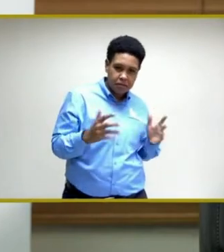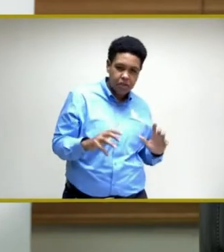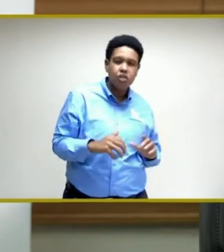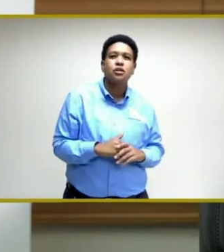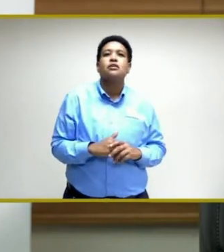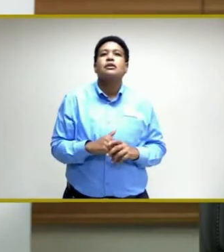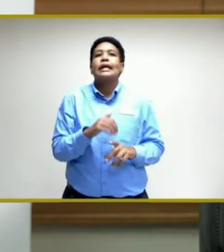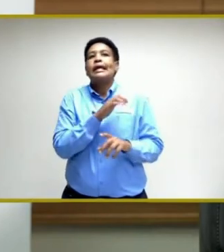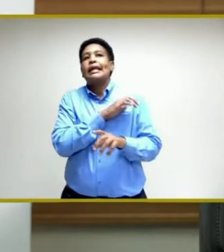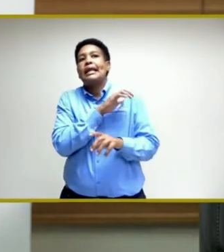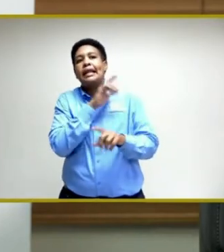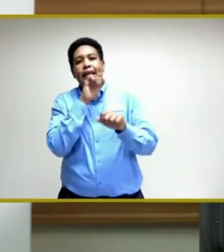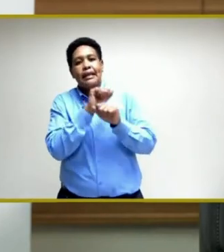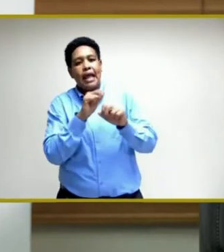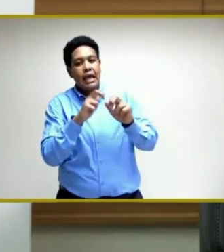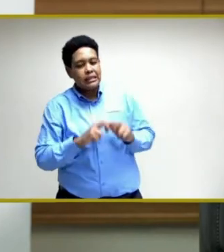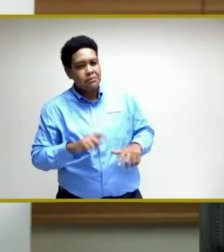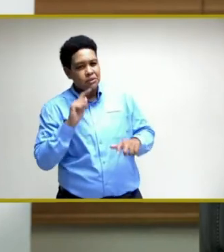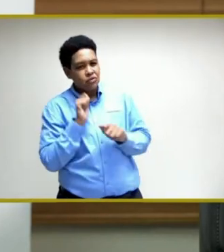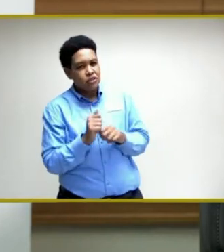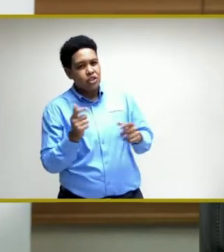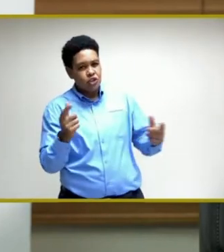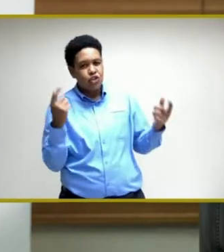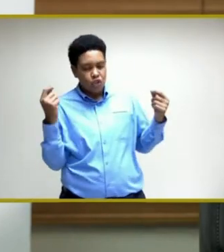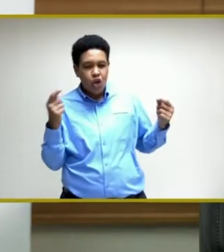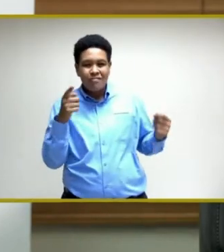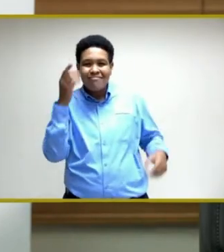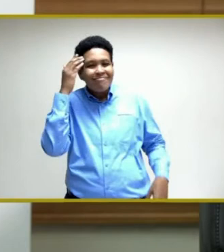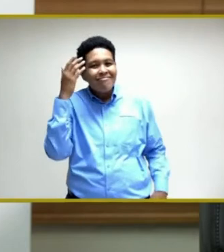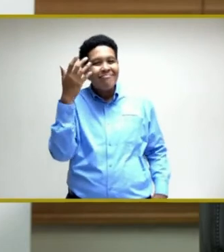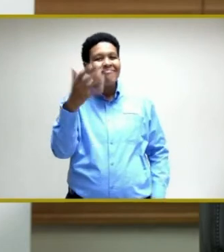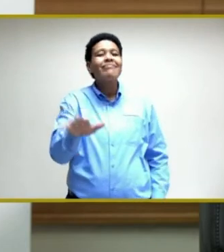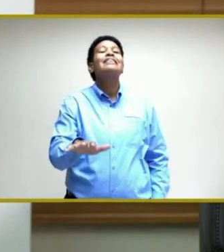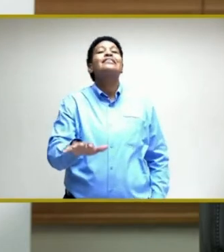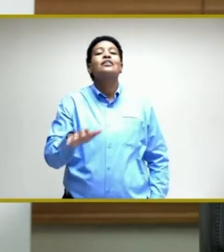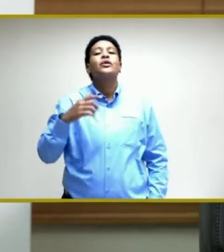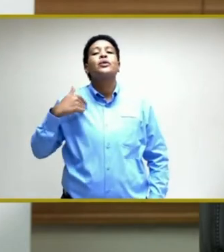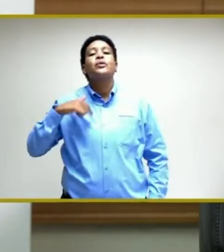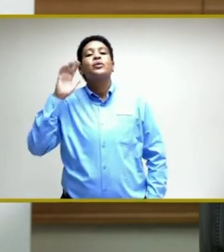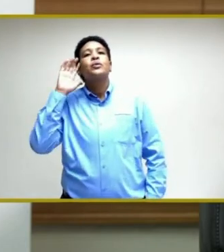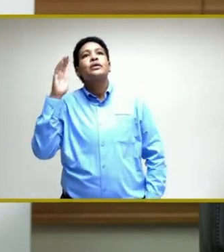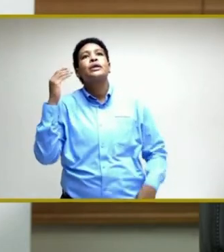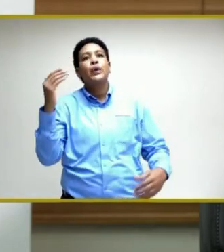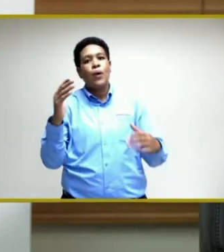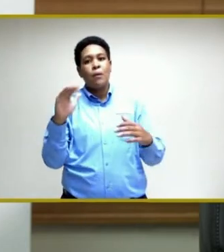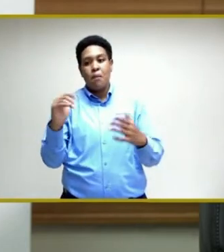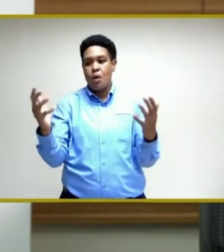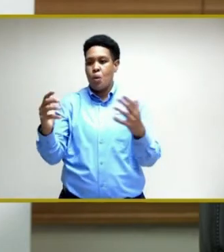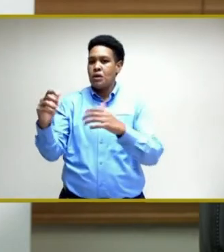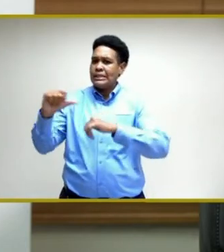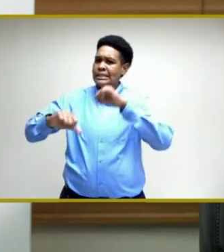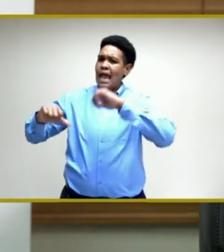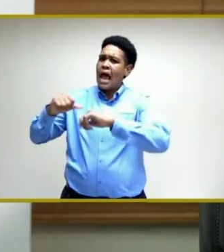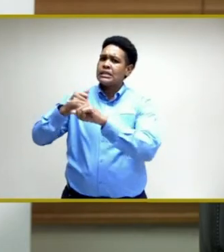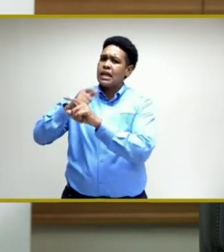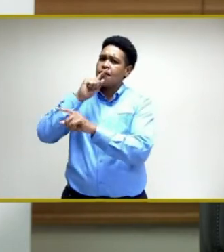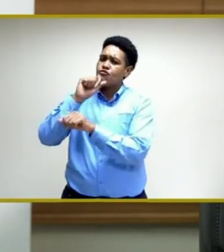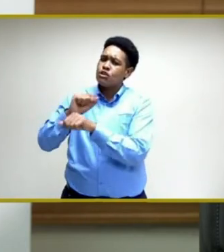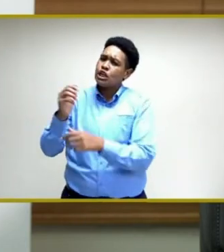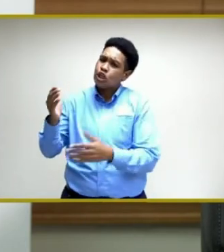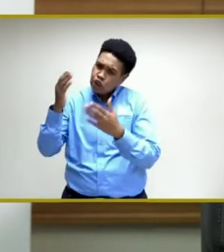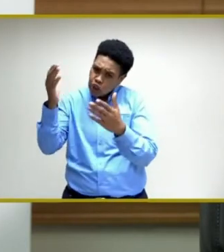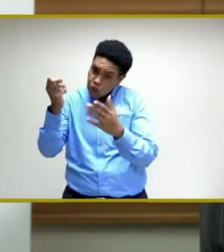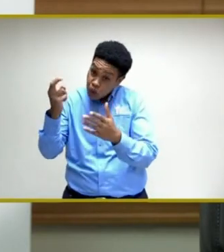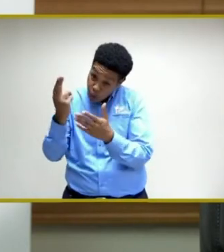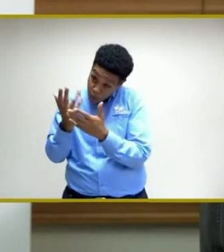The clinical assessment has been done. And, as you know, we go by what the science suggests or